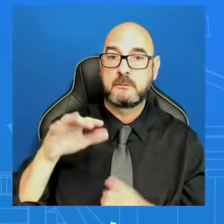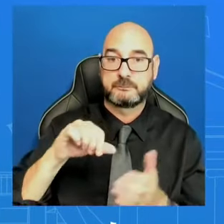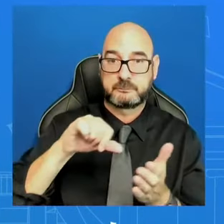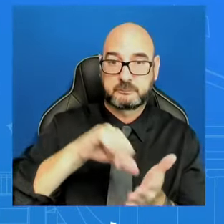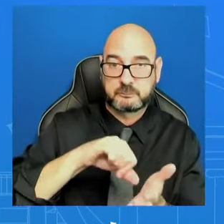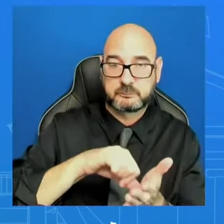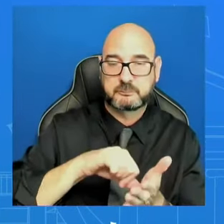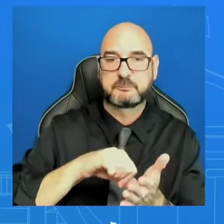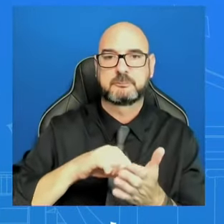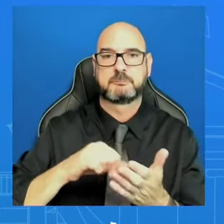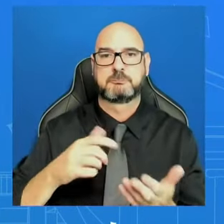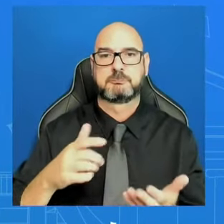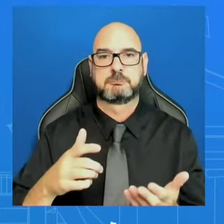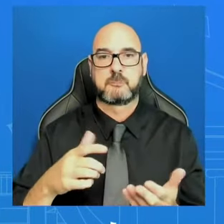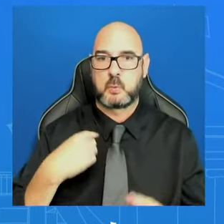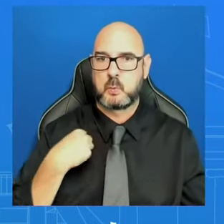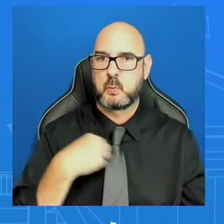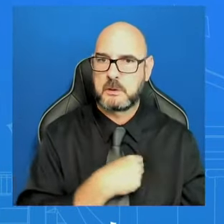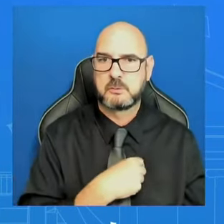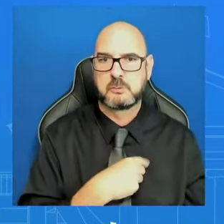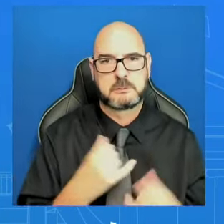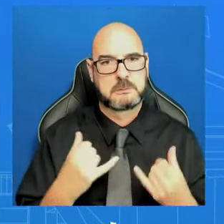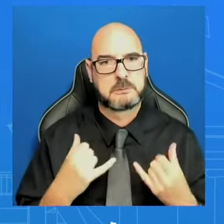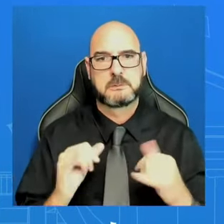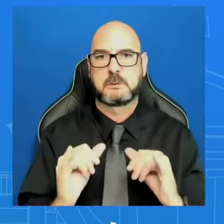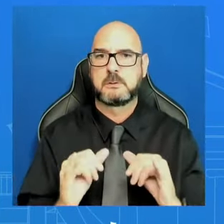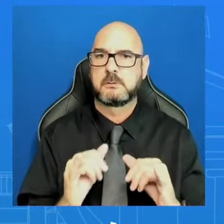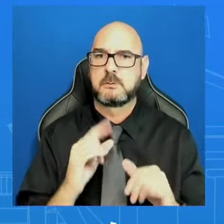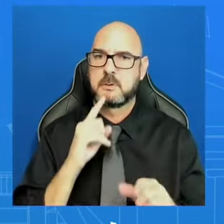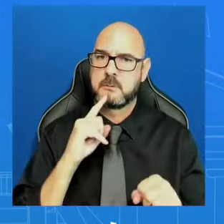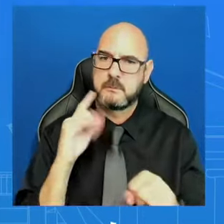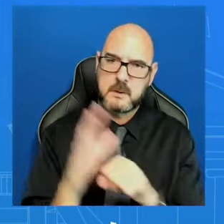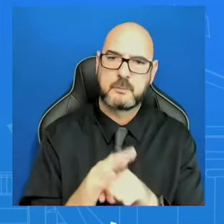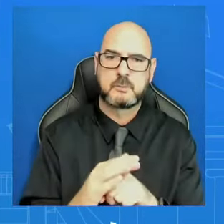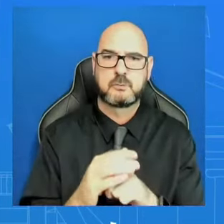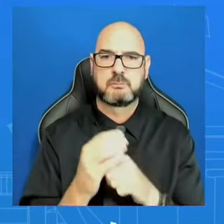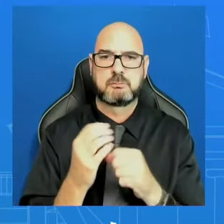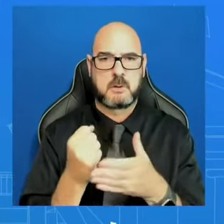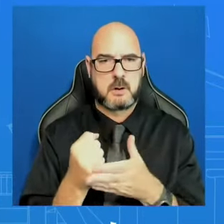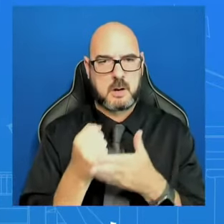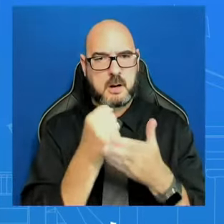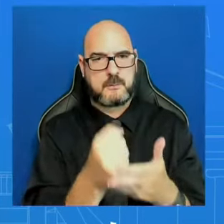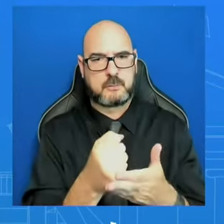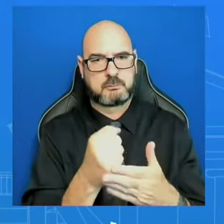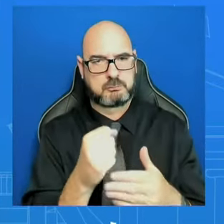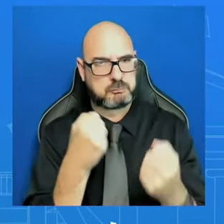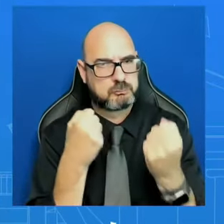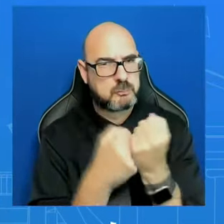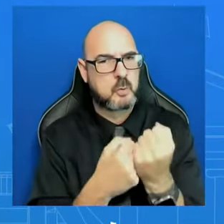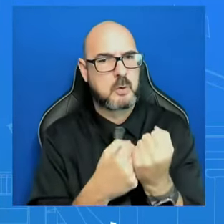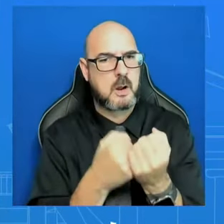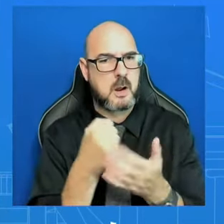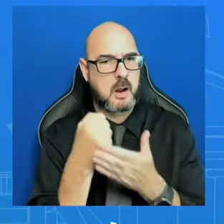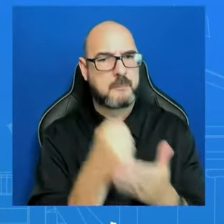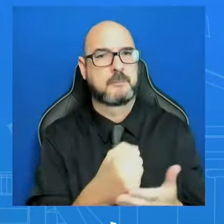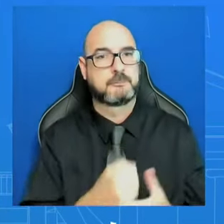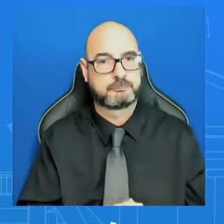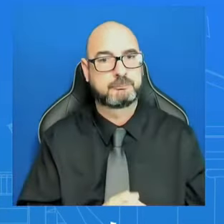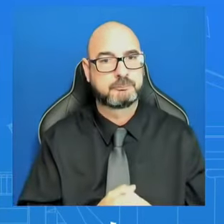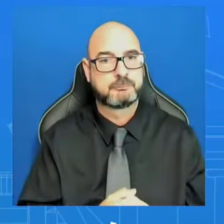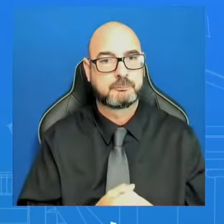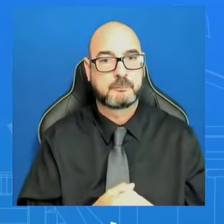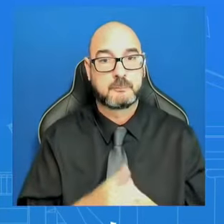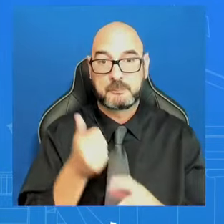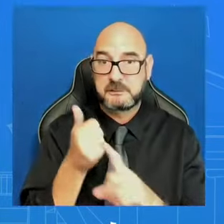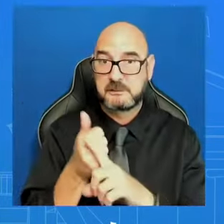has an ironclad commitment to help Israel with its self-defense. And so a lot of these articles, including the 2,000-pound bombs and the F-35s,